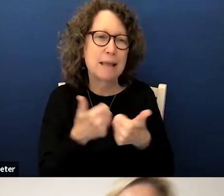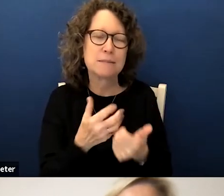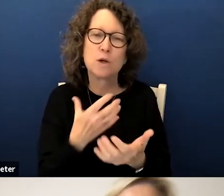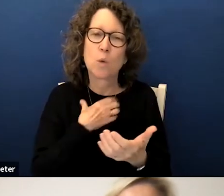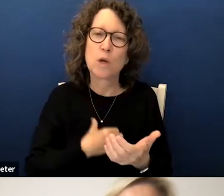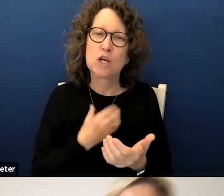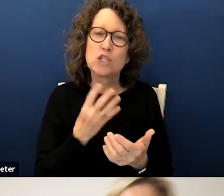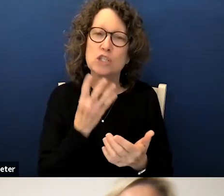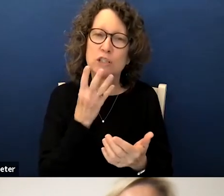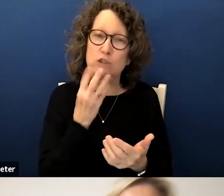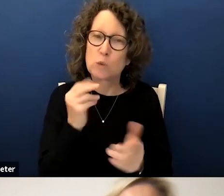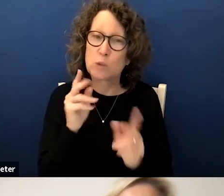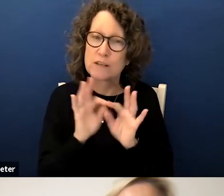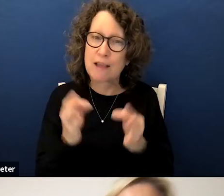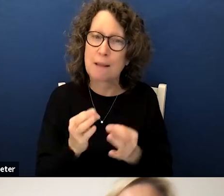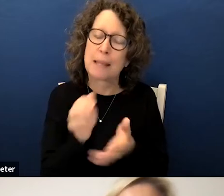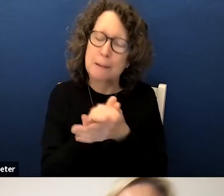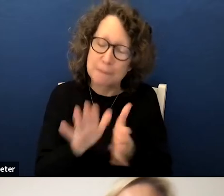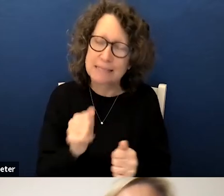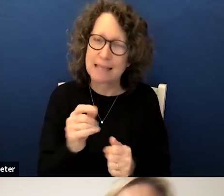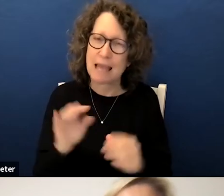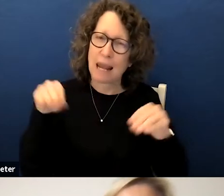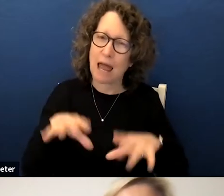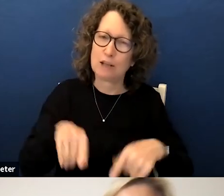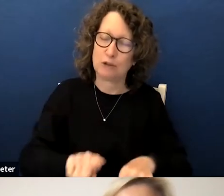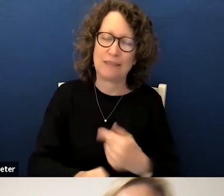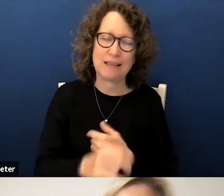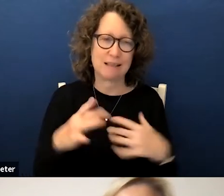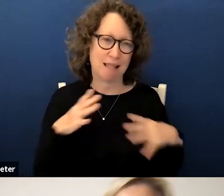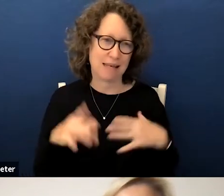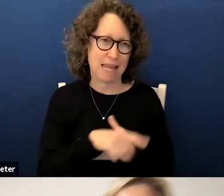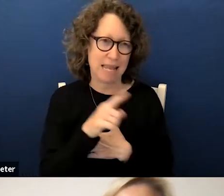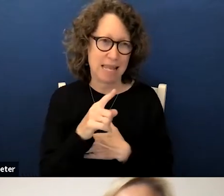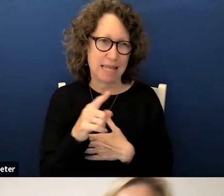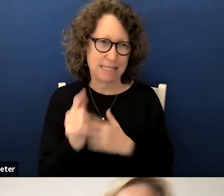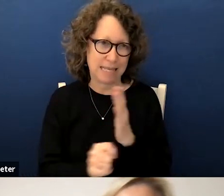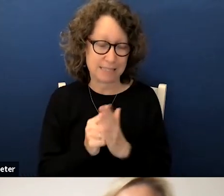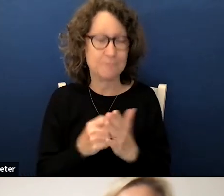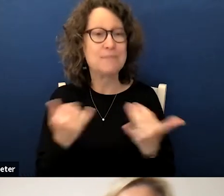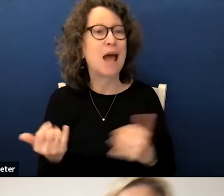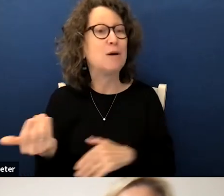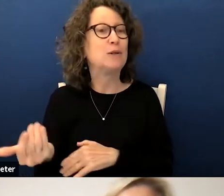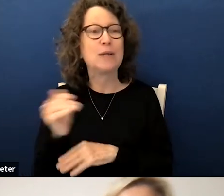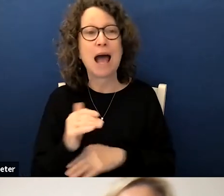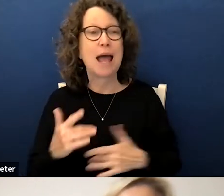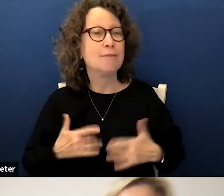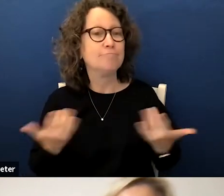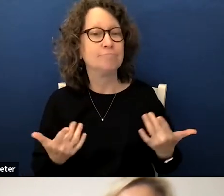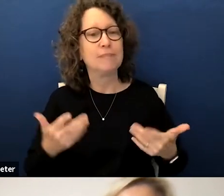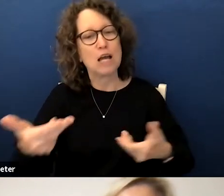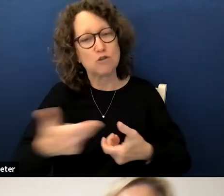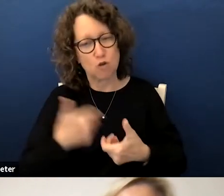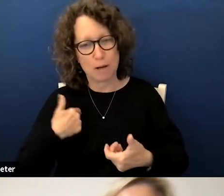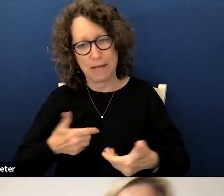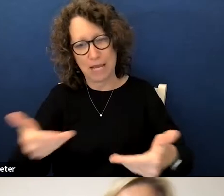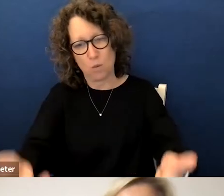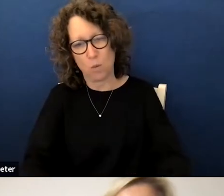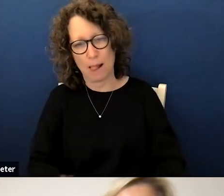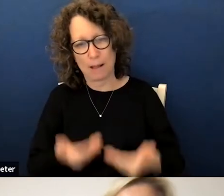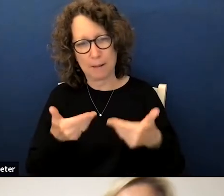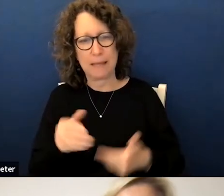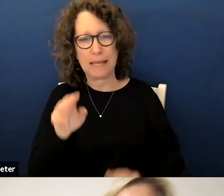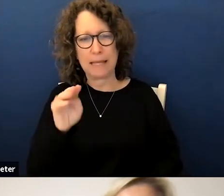families peace and light this holiday season now the treat for tonight please join me in welcoming